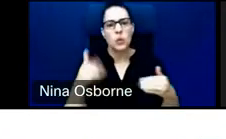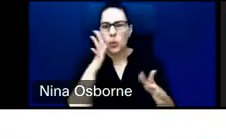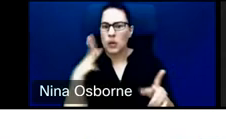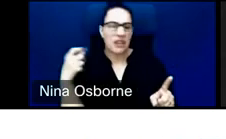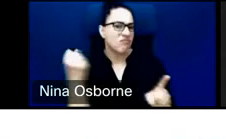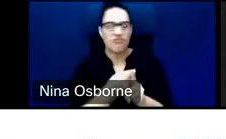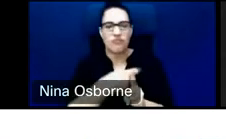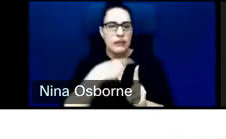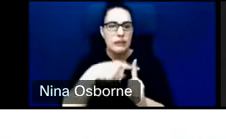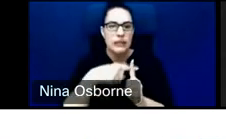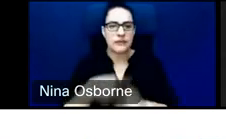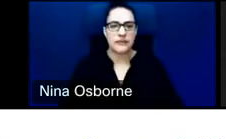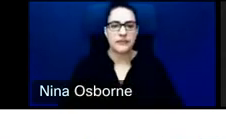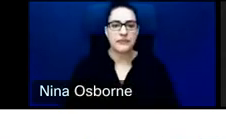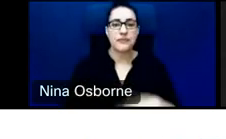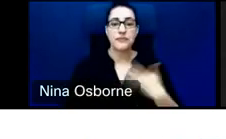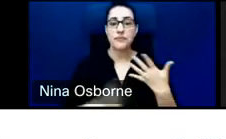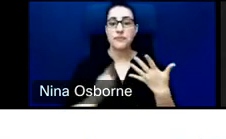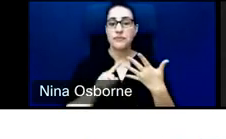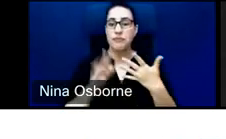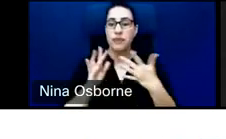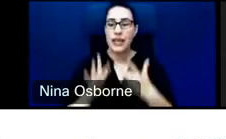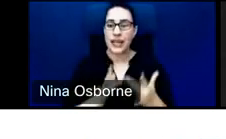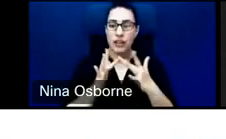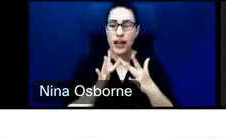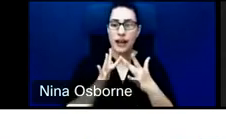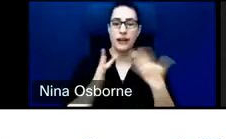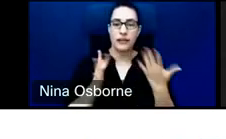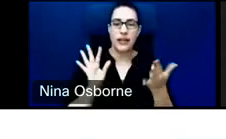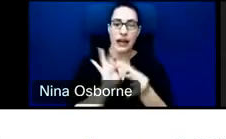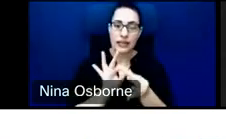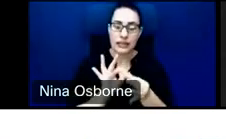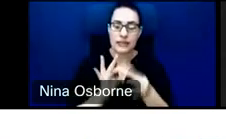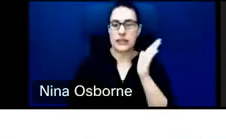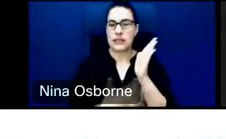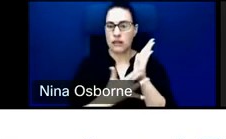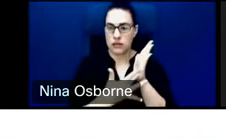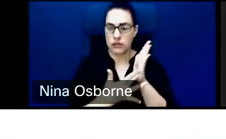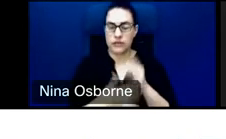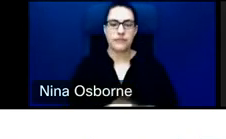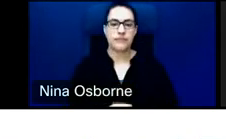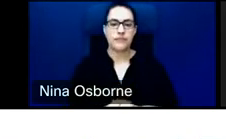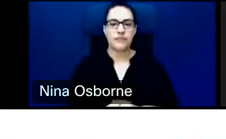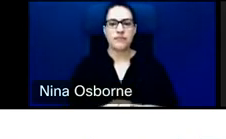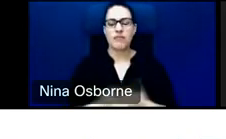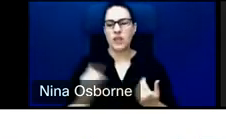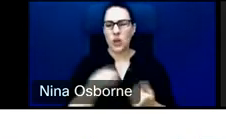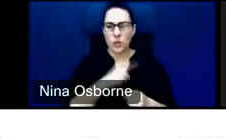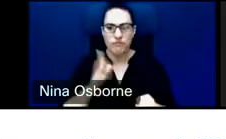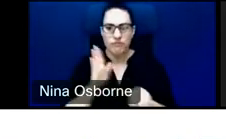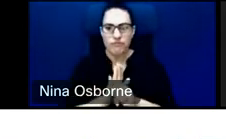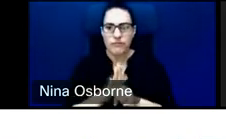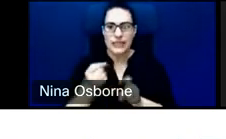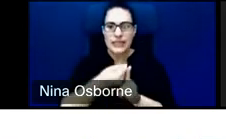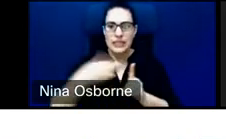technology. This is another area that DFC has been pretty committed to, to really expanding access to underserved communities.